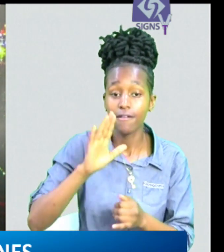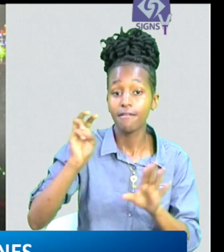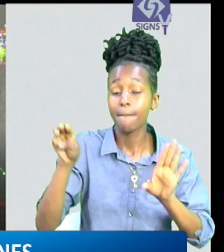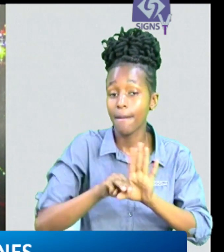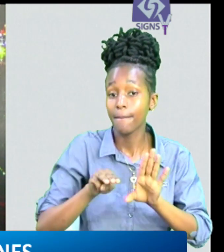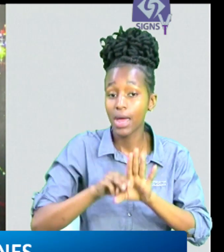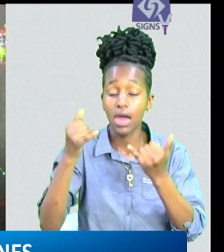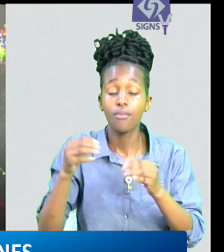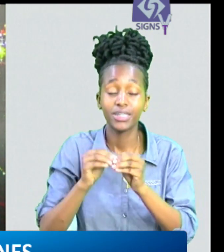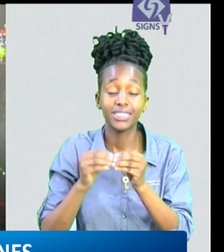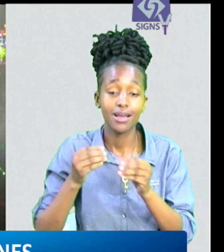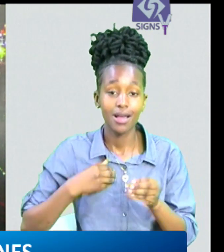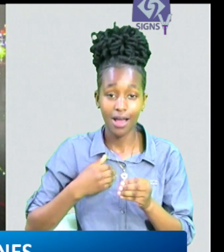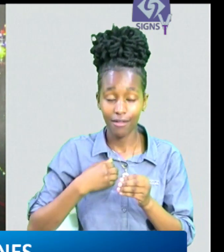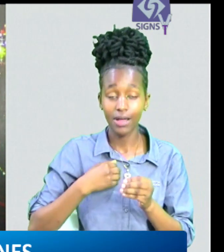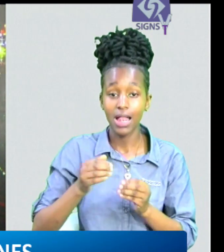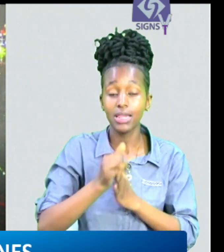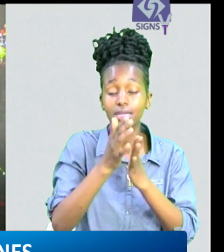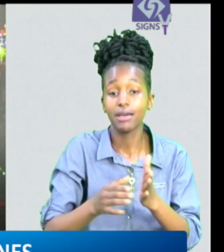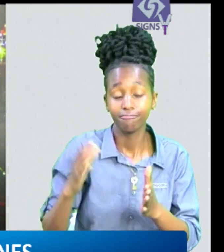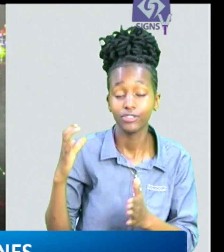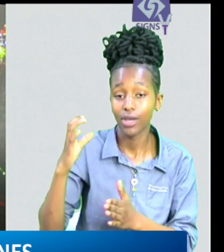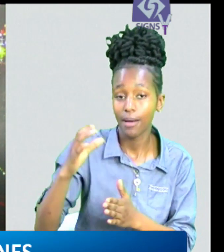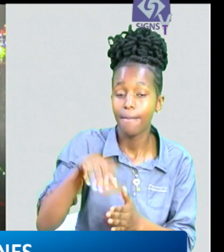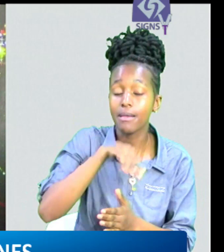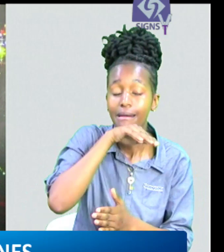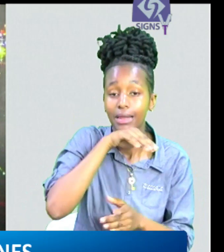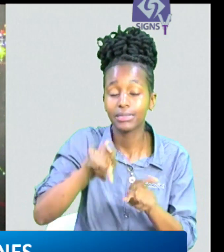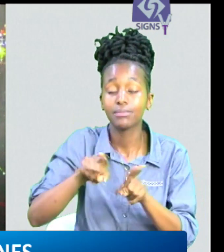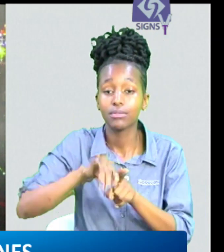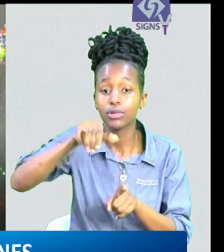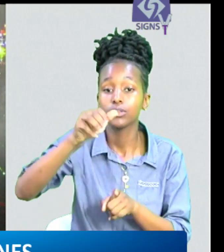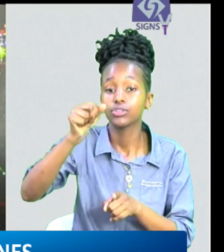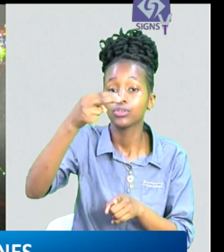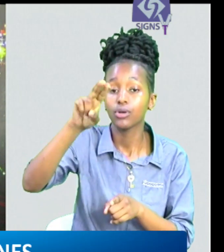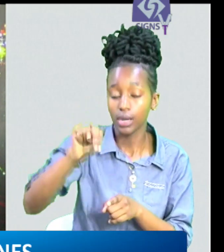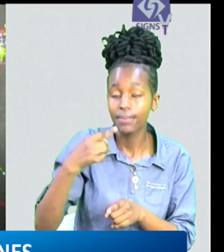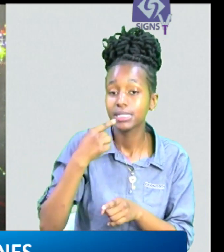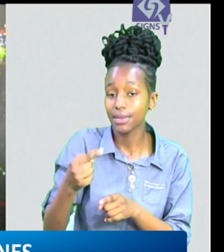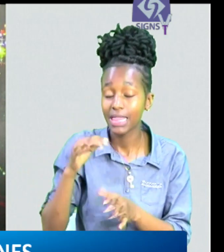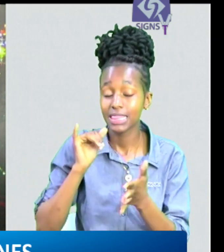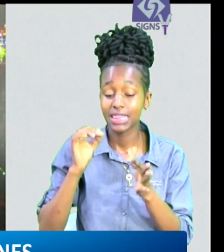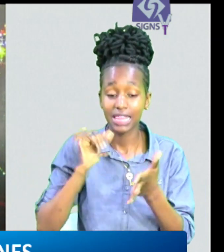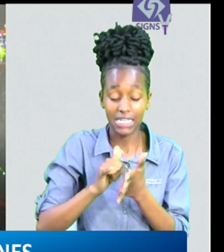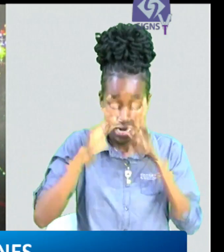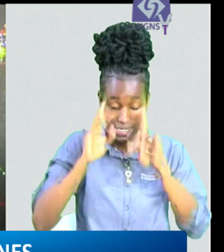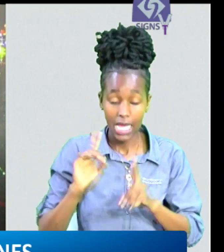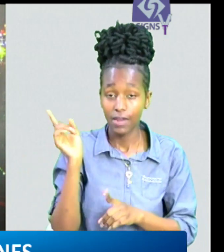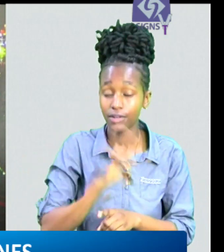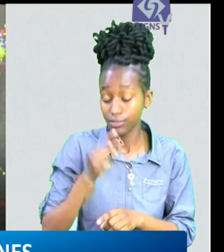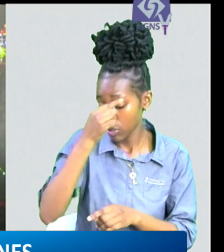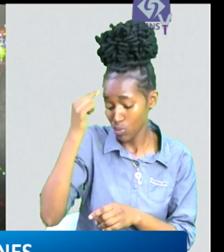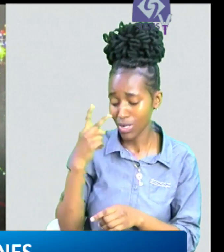the neck in a statement to newsrooms on wednesday after a meeting chaired by party leader alaudinga national chairman john body